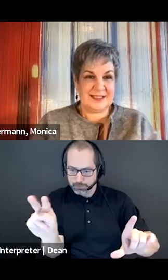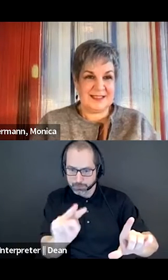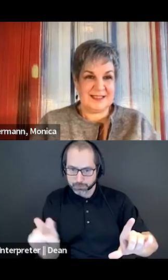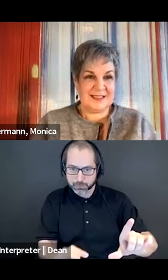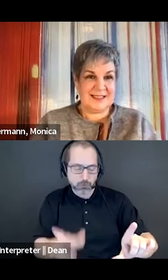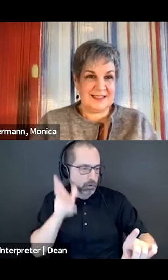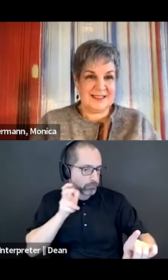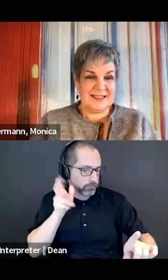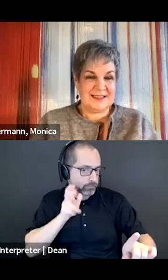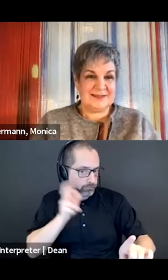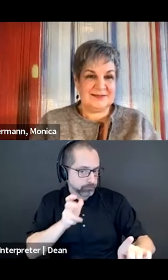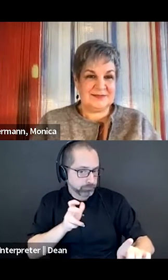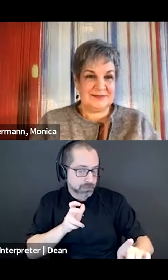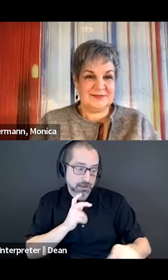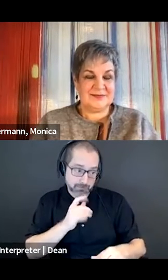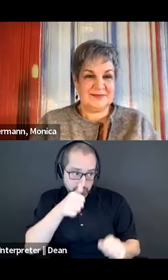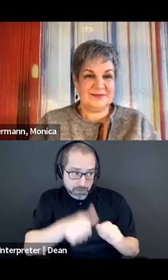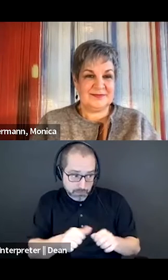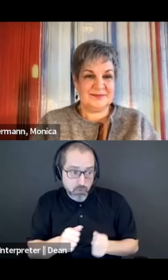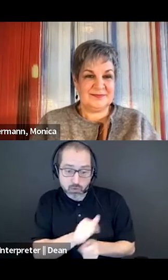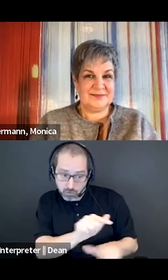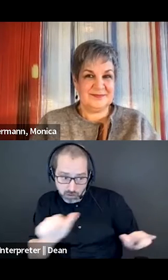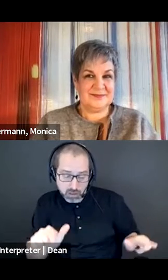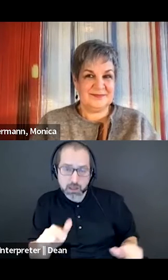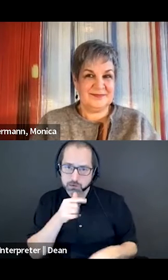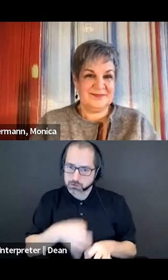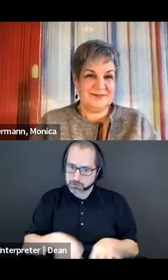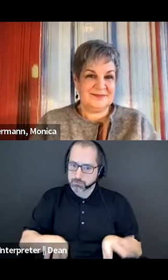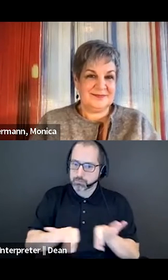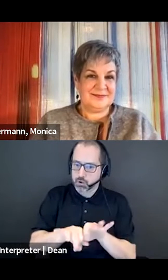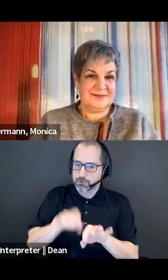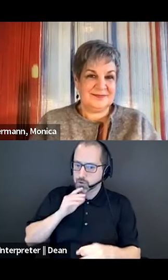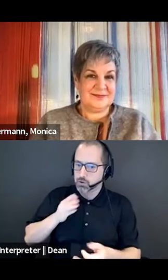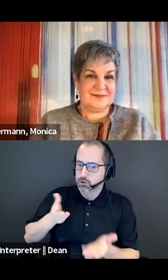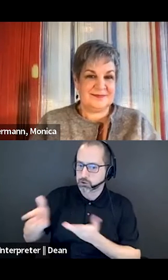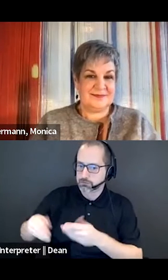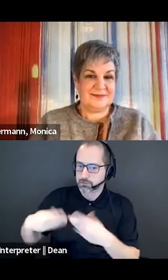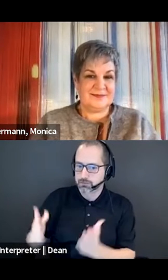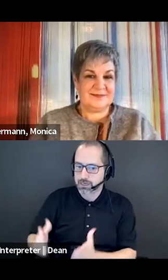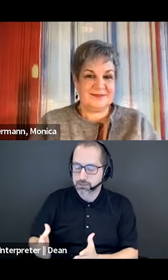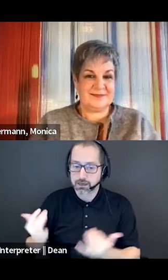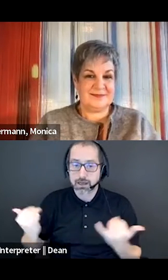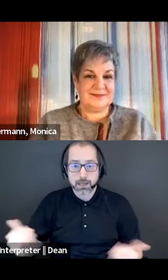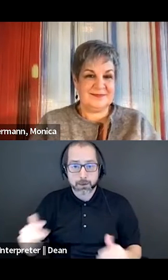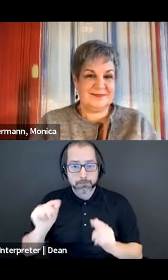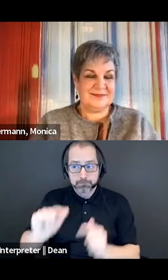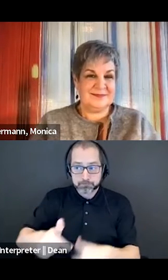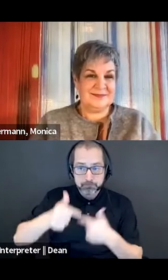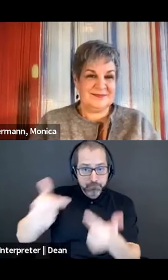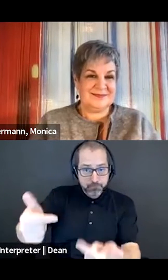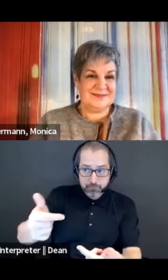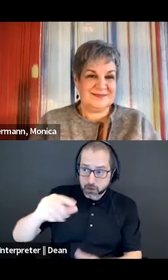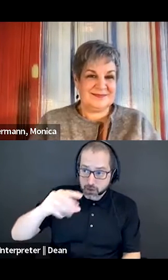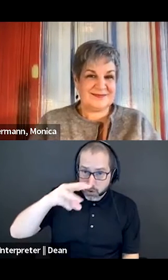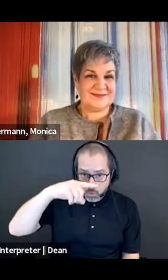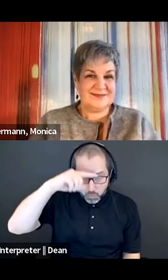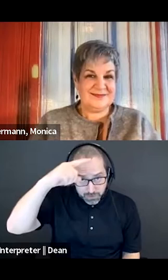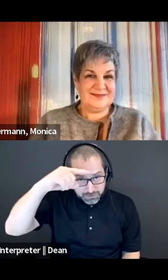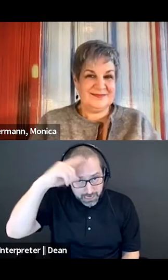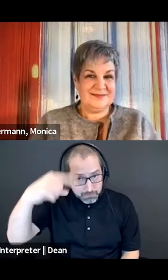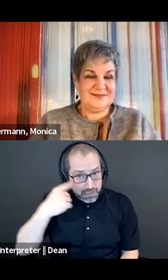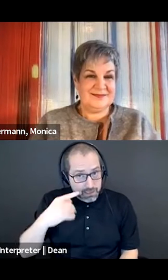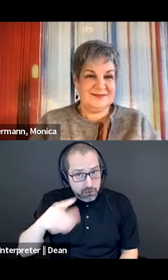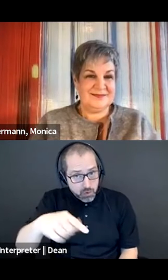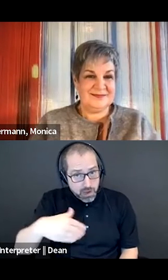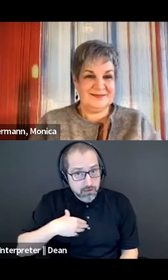powerful statement as well, especially for service providers. And Wassam, I think that you have some thoughts to close out this question. So I'll pass it to you.